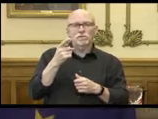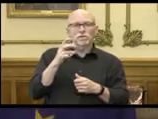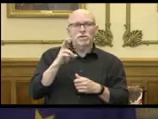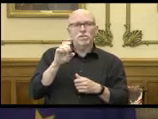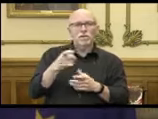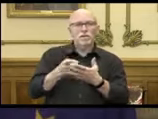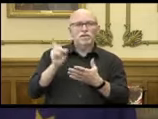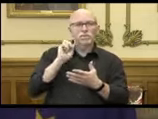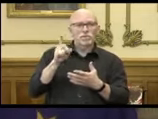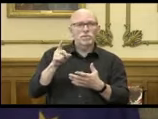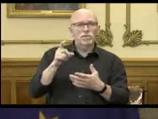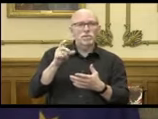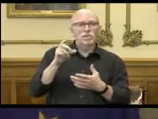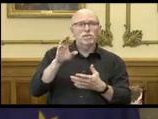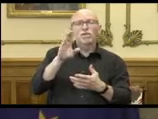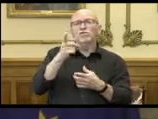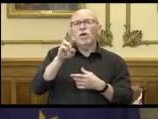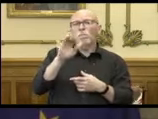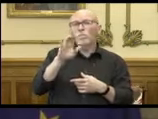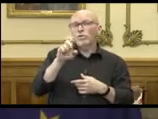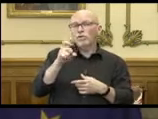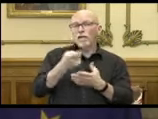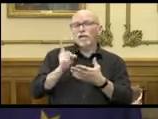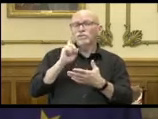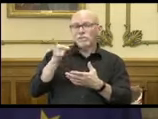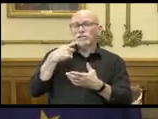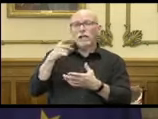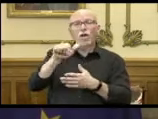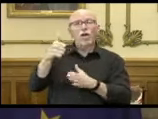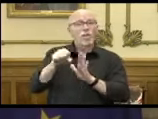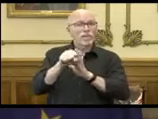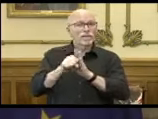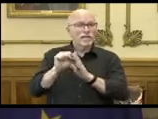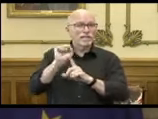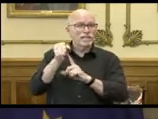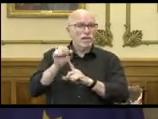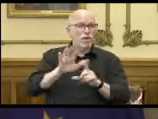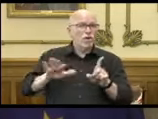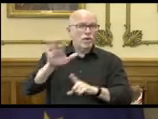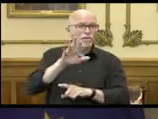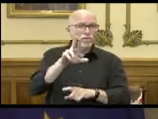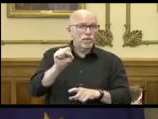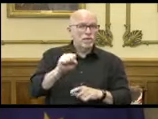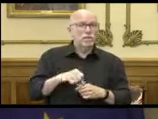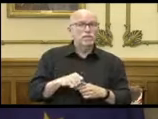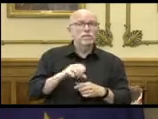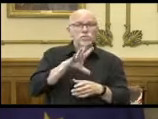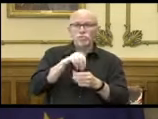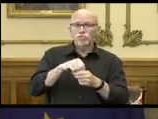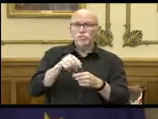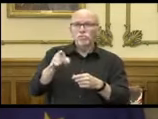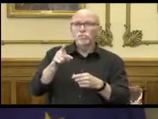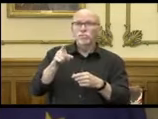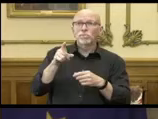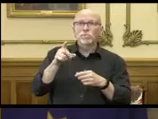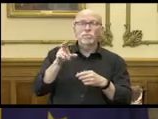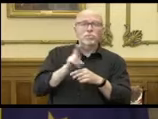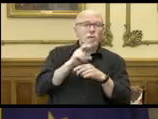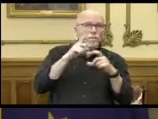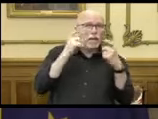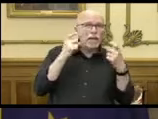she did mention other state scenarios around the country including masks and